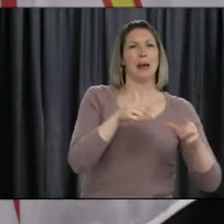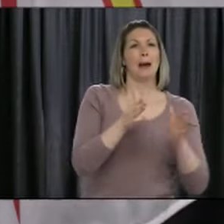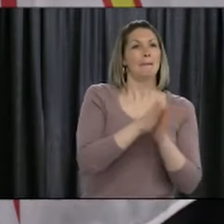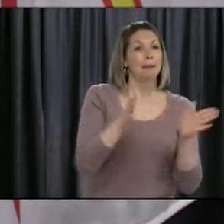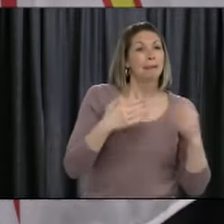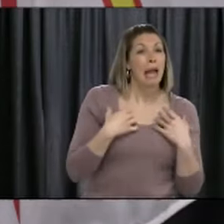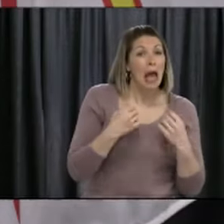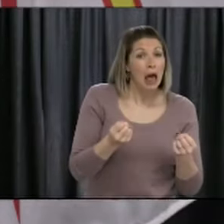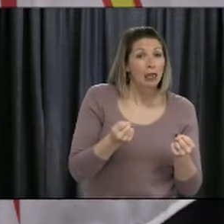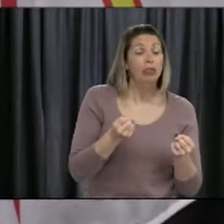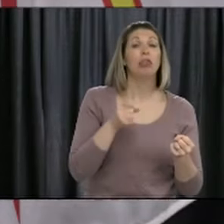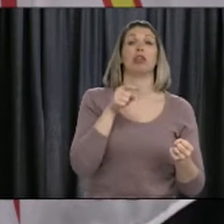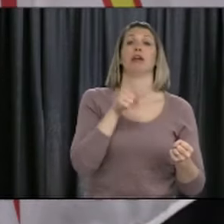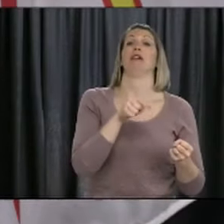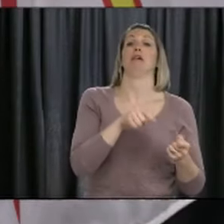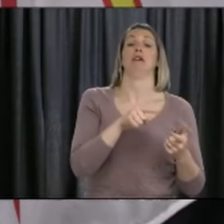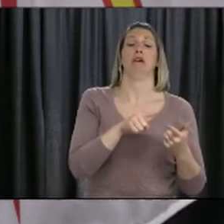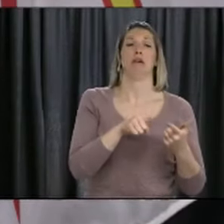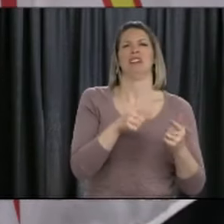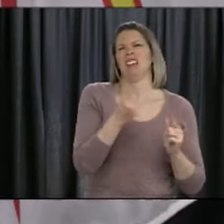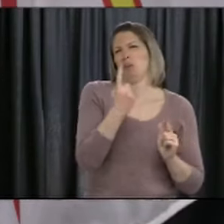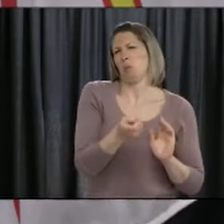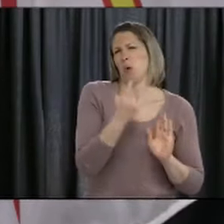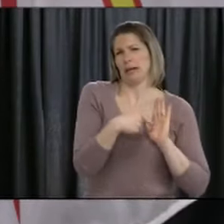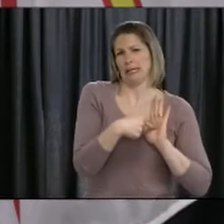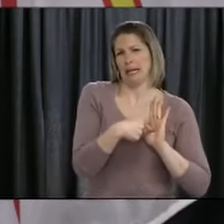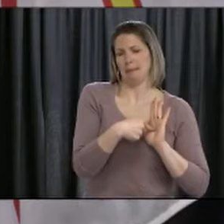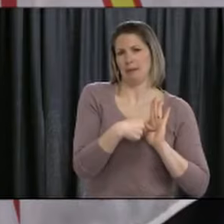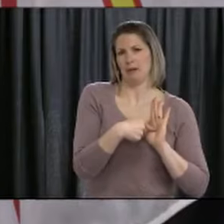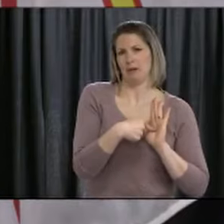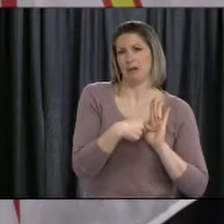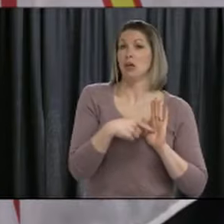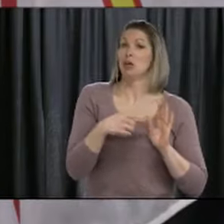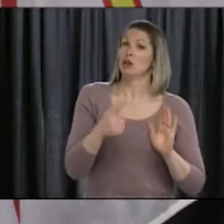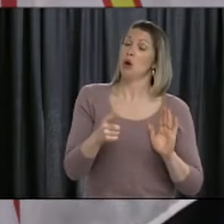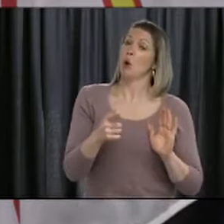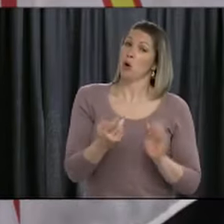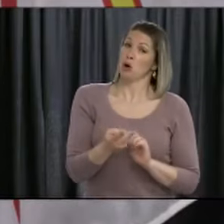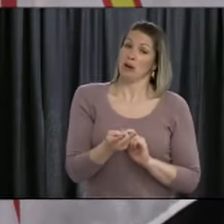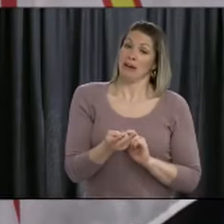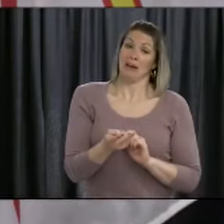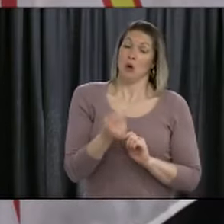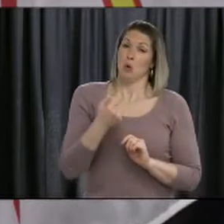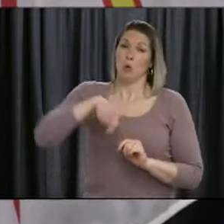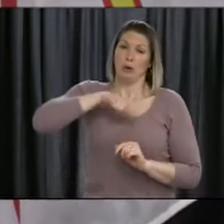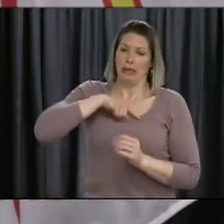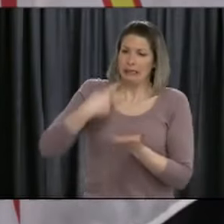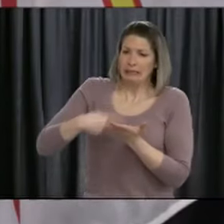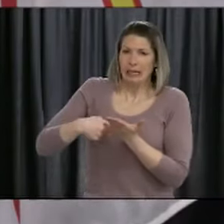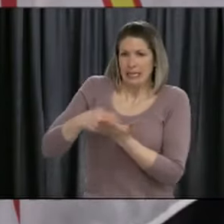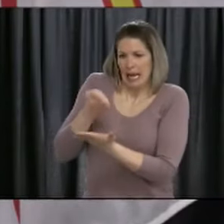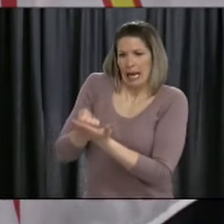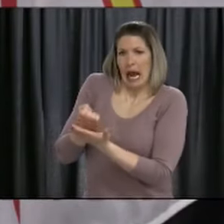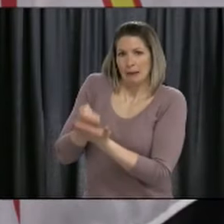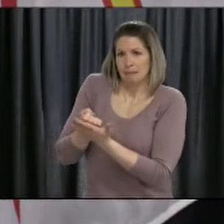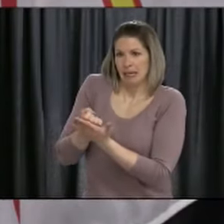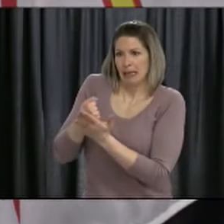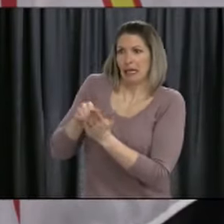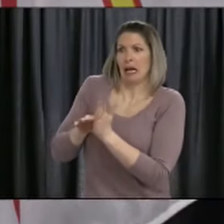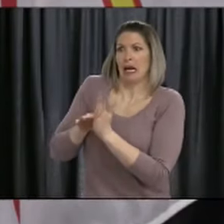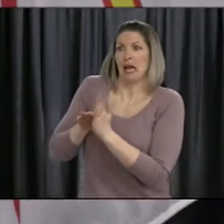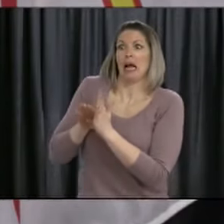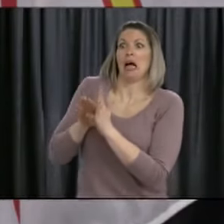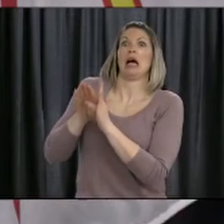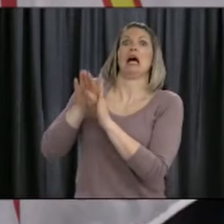public health would be involved in that as an example. So this is not the economic piece. This is really about how the alerts are impacting their businesses